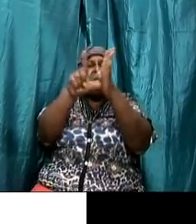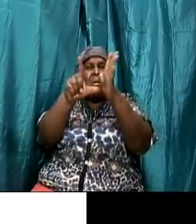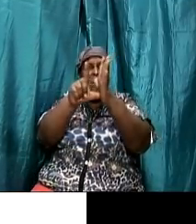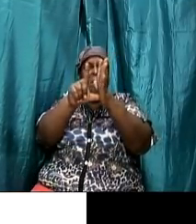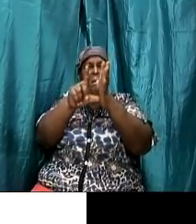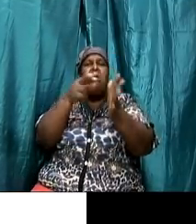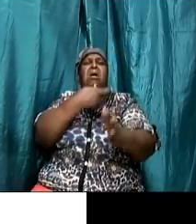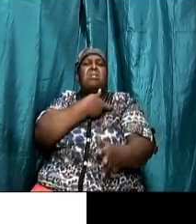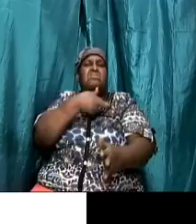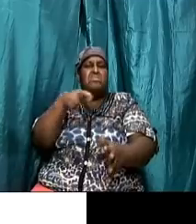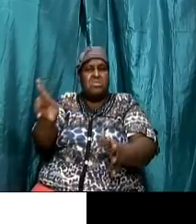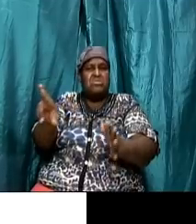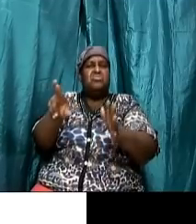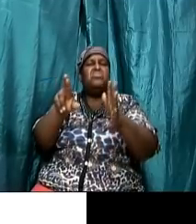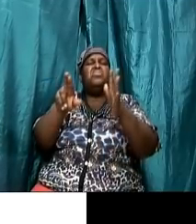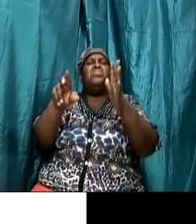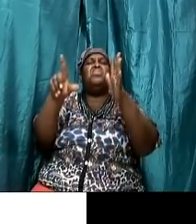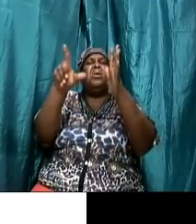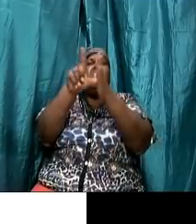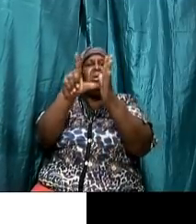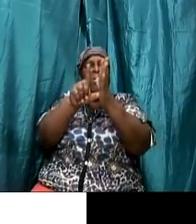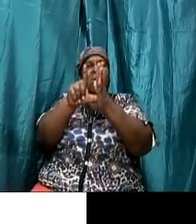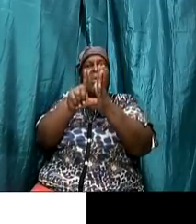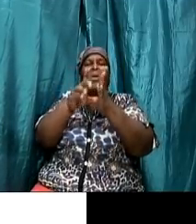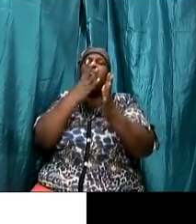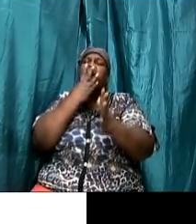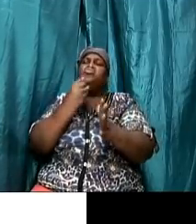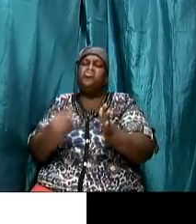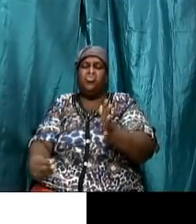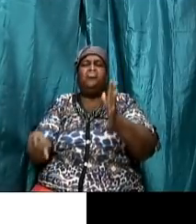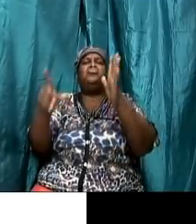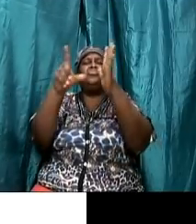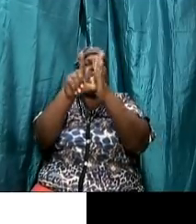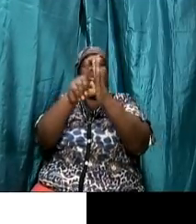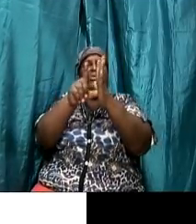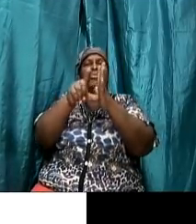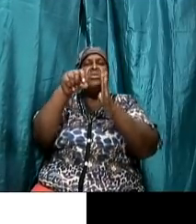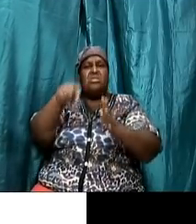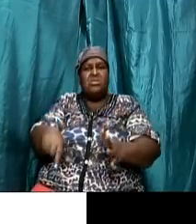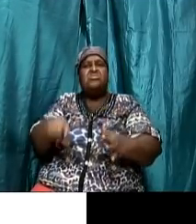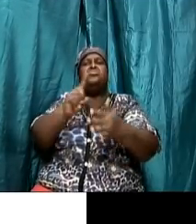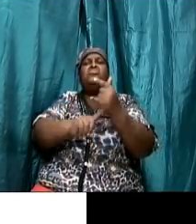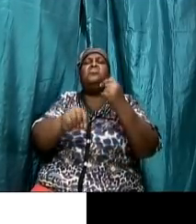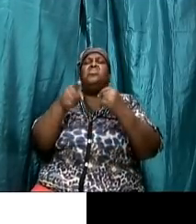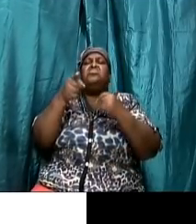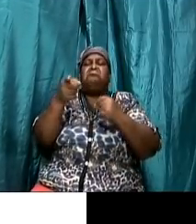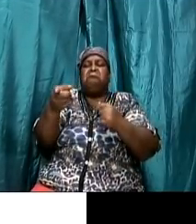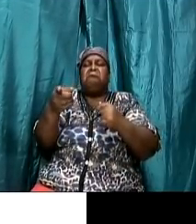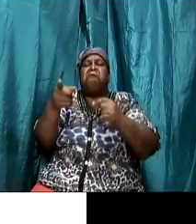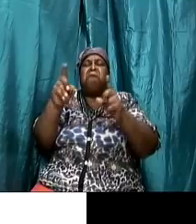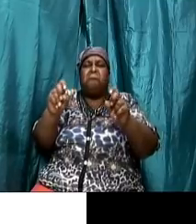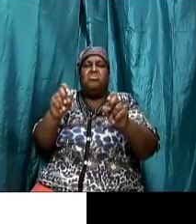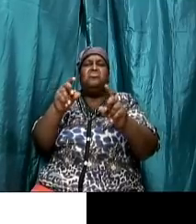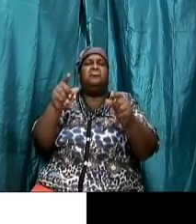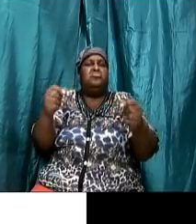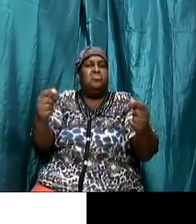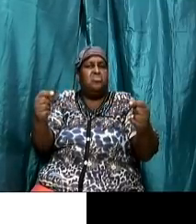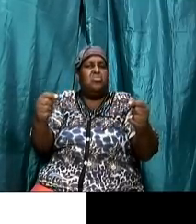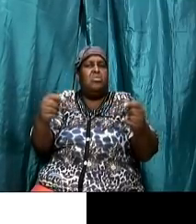religious rituals and their jewish customs together to say that this is what you need to do but jesus said look here man